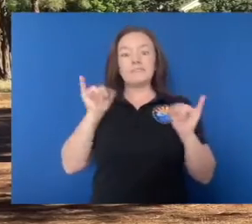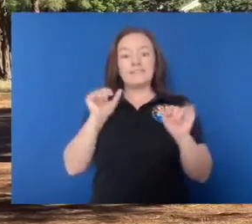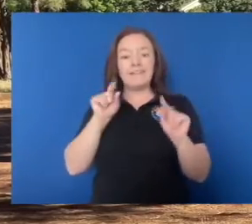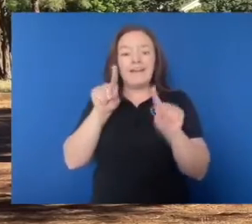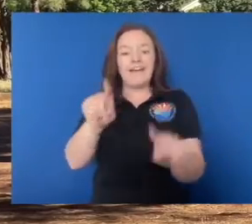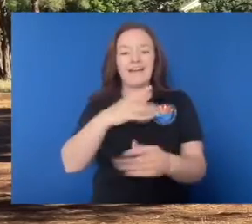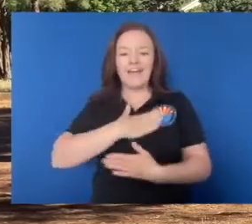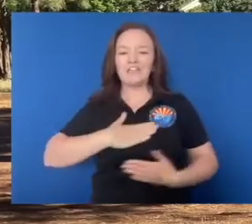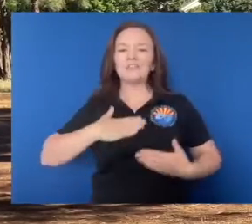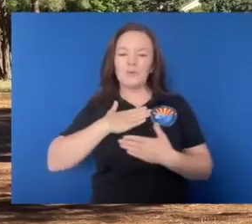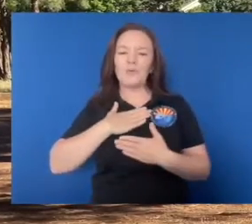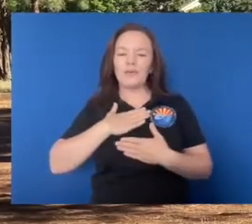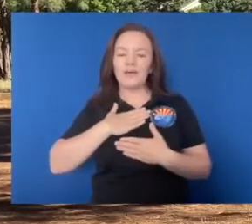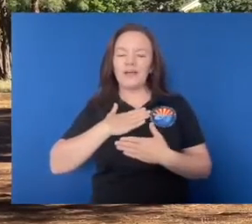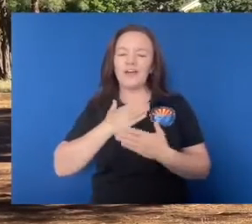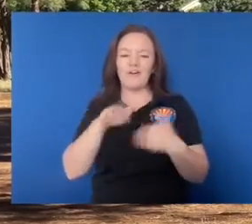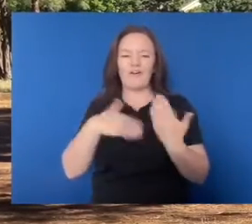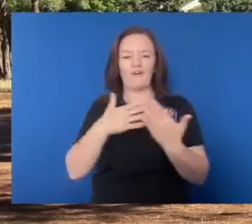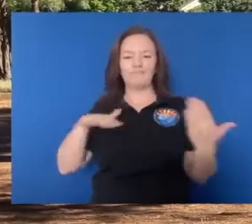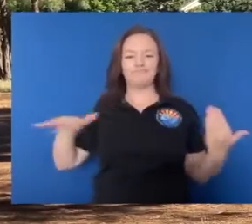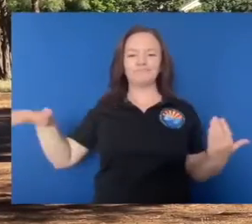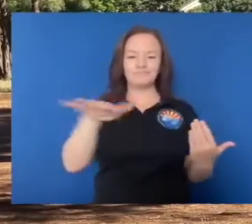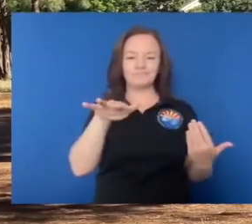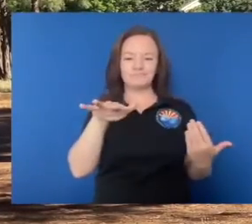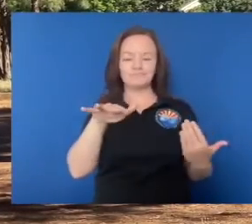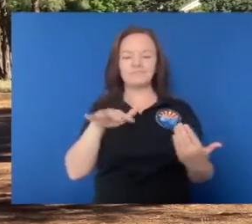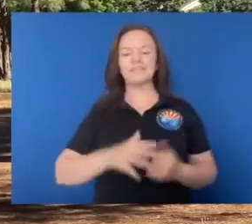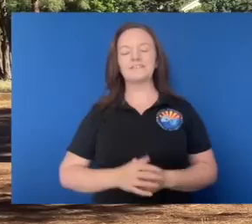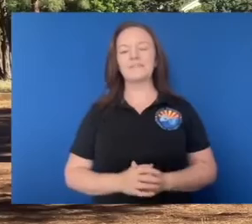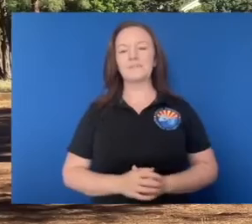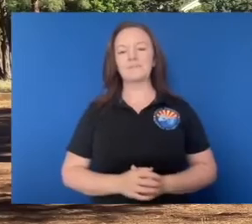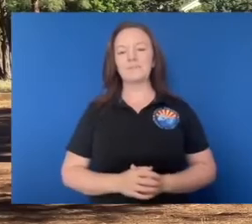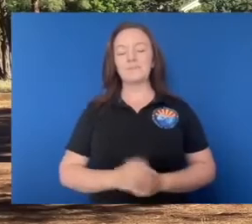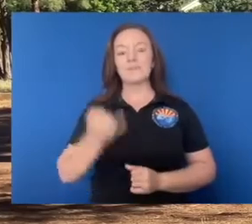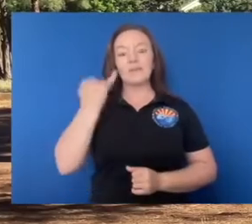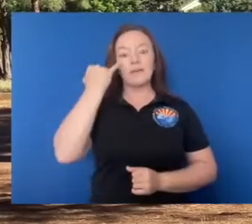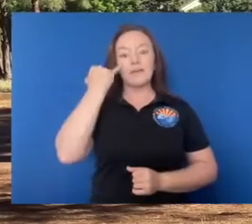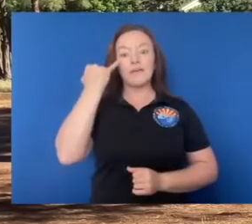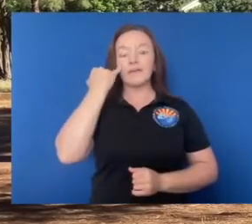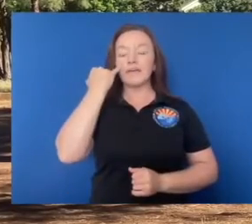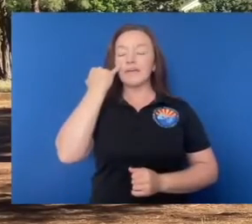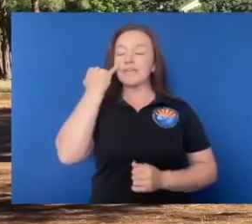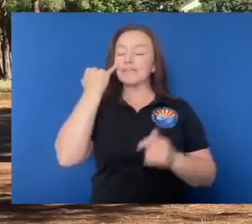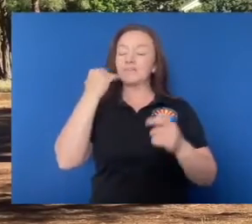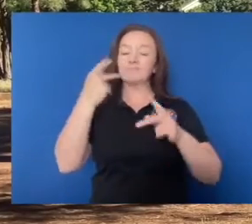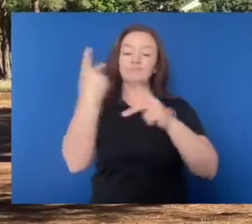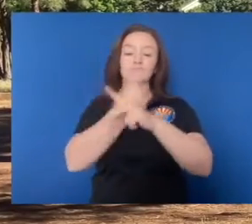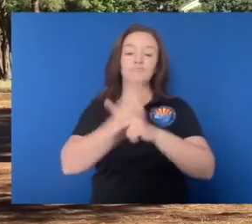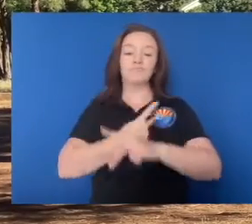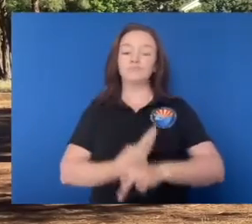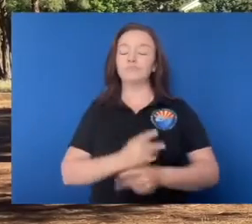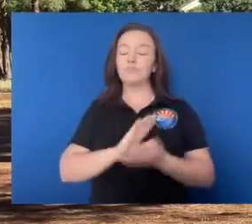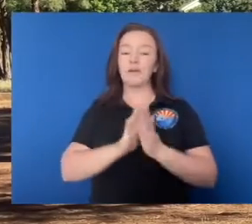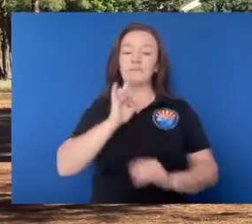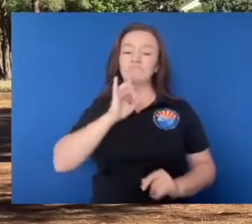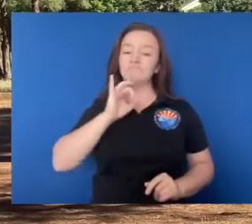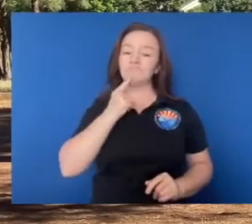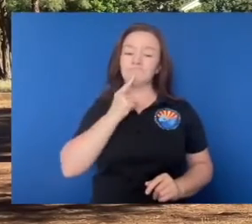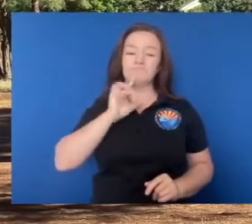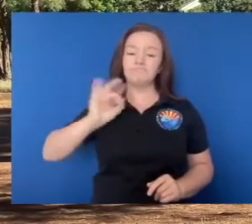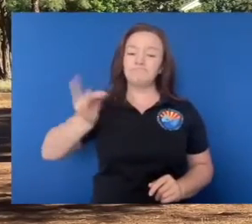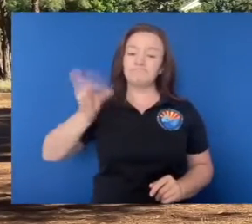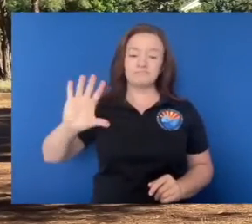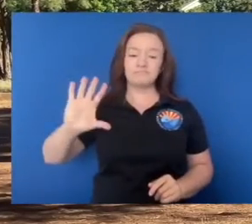come and enjoy everything that we have to offer. Now, when we get into a condition where things get so extreme